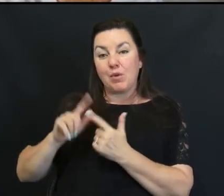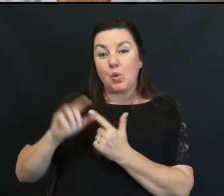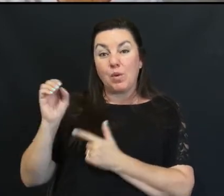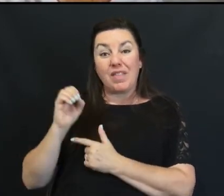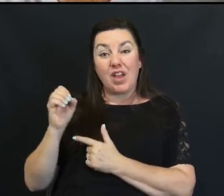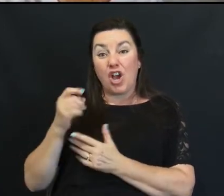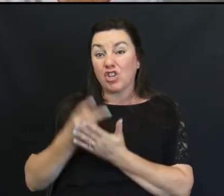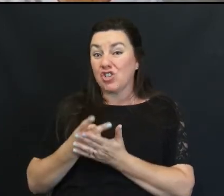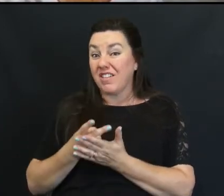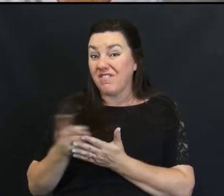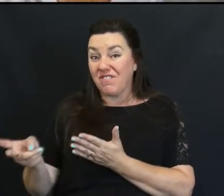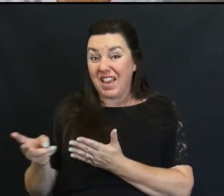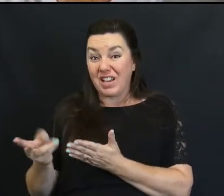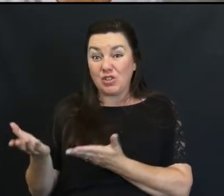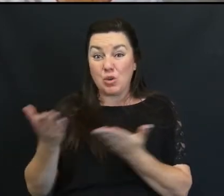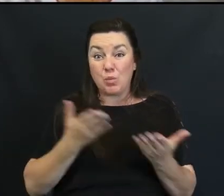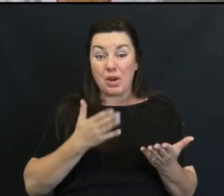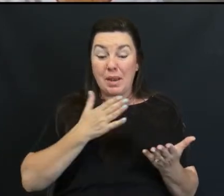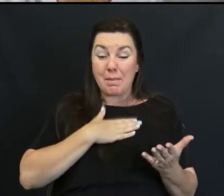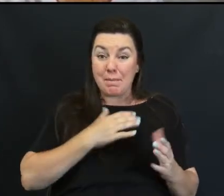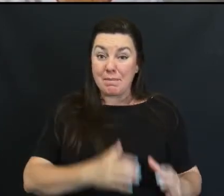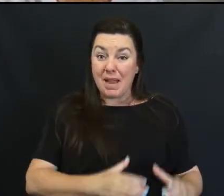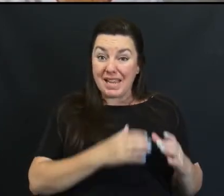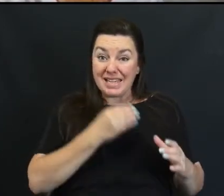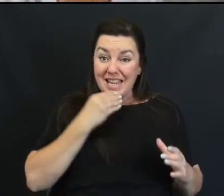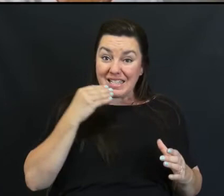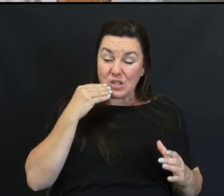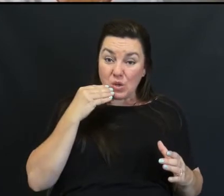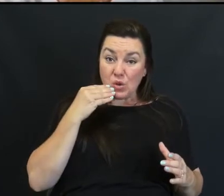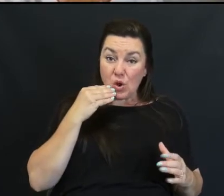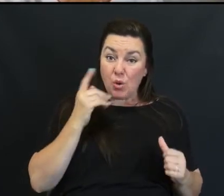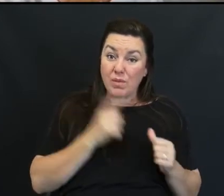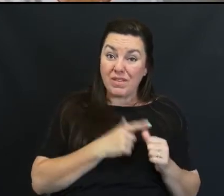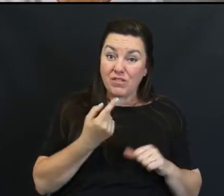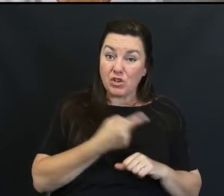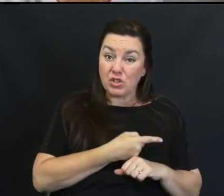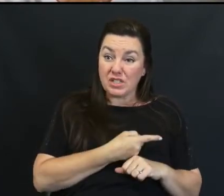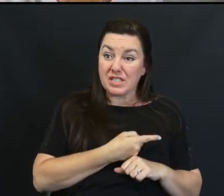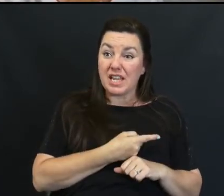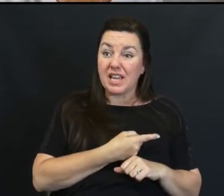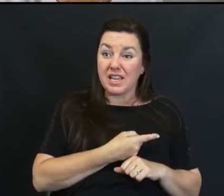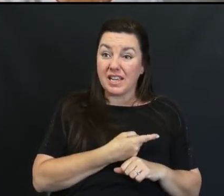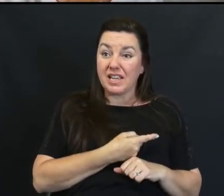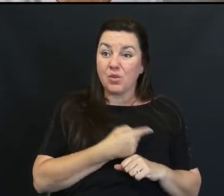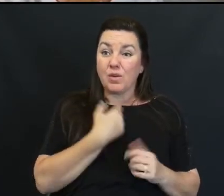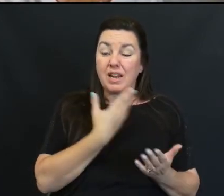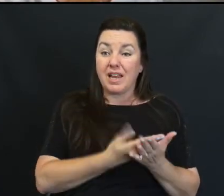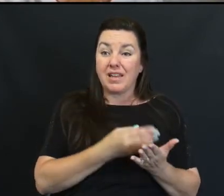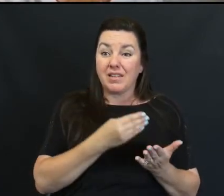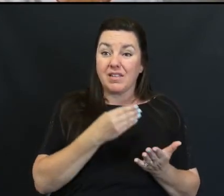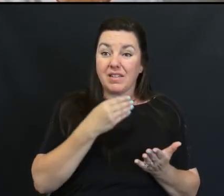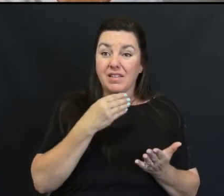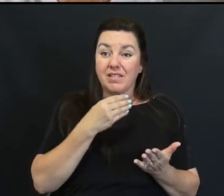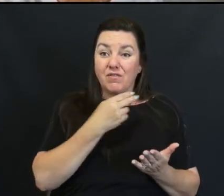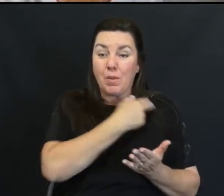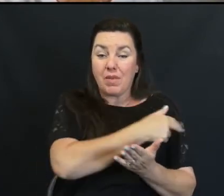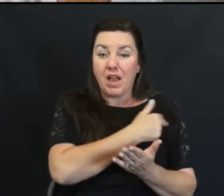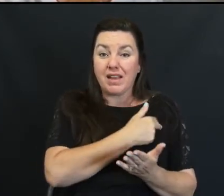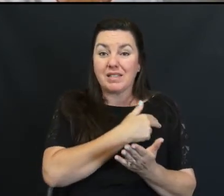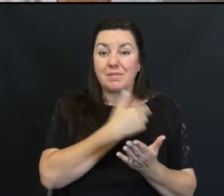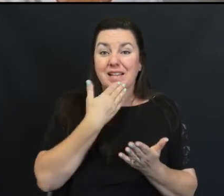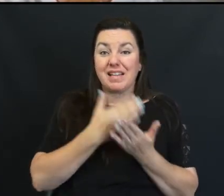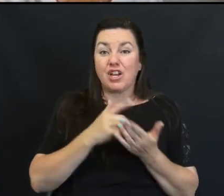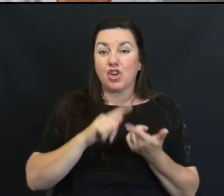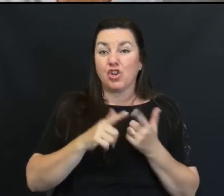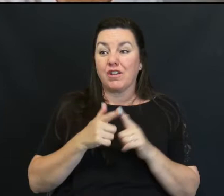Failed to deliver My initial Tanks at home The first day From the hospital A good friend Lent me